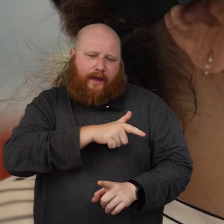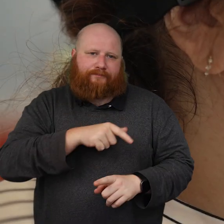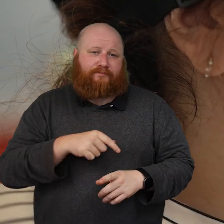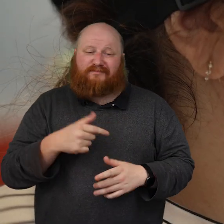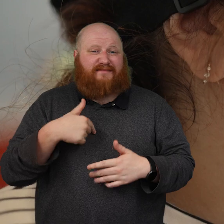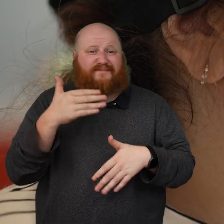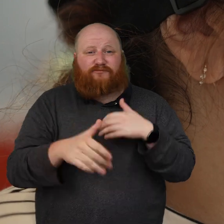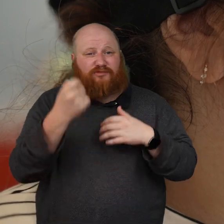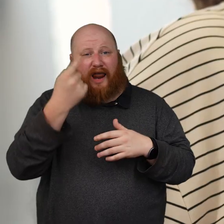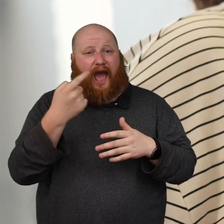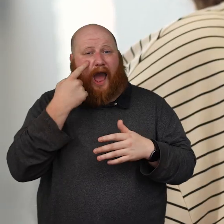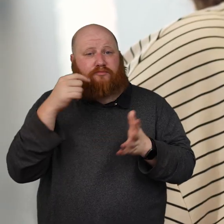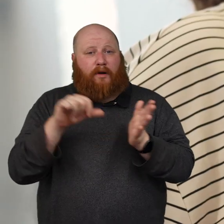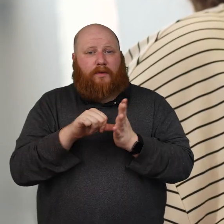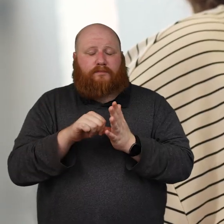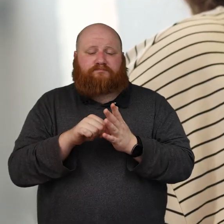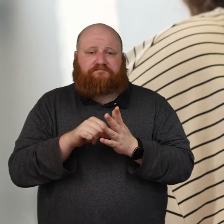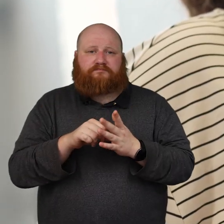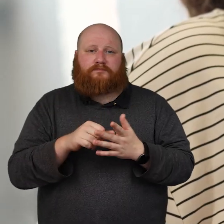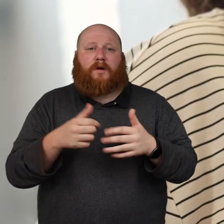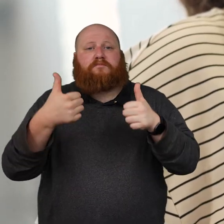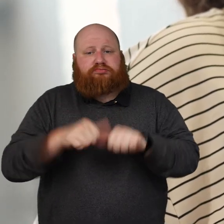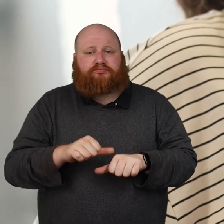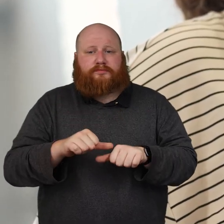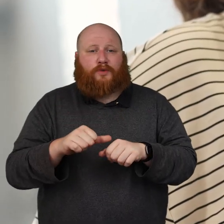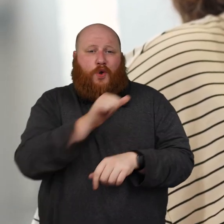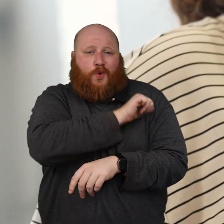angry. It was absolutely devastating for me.